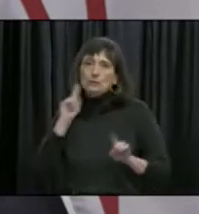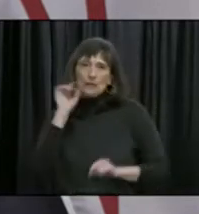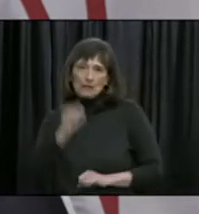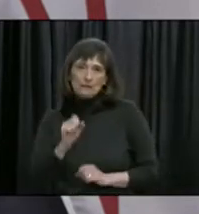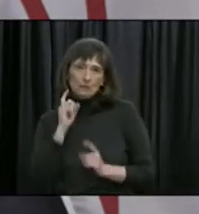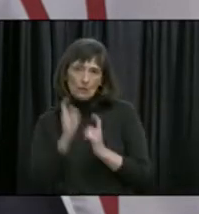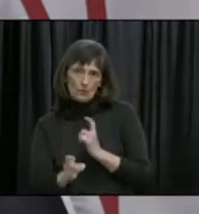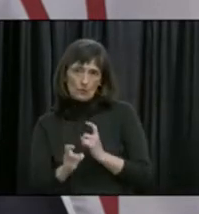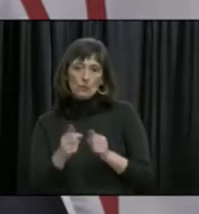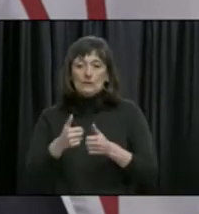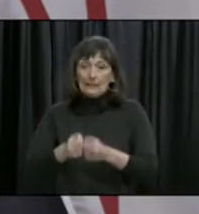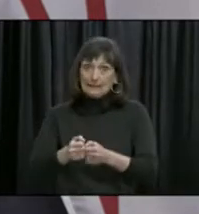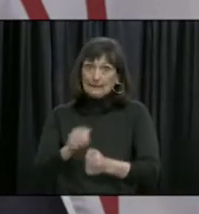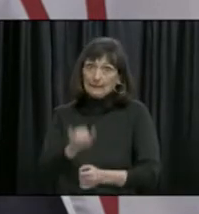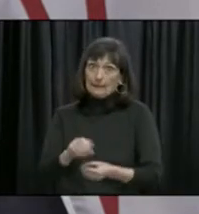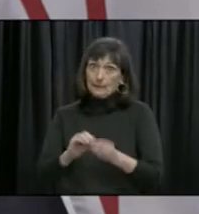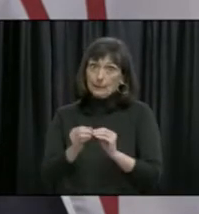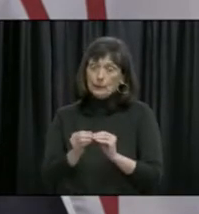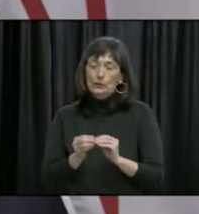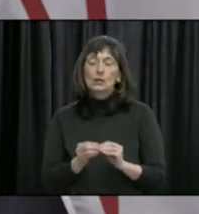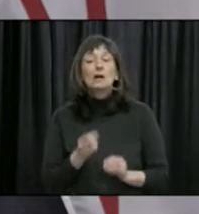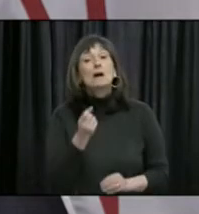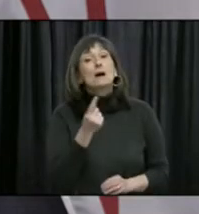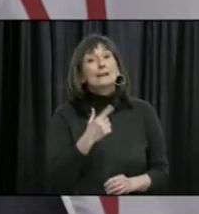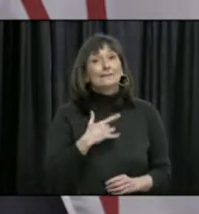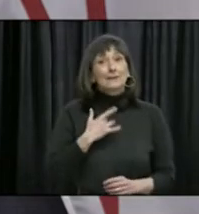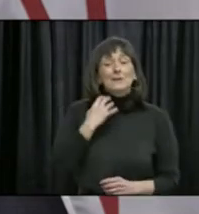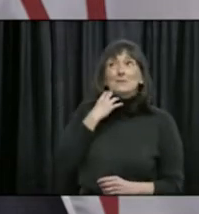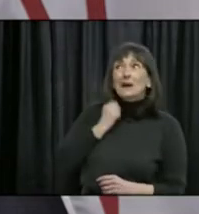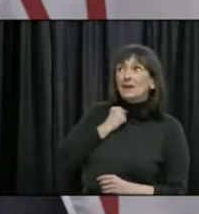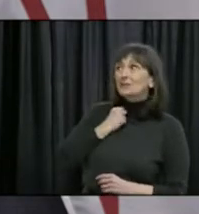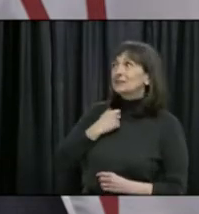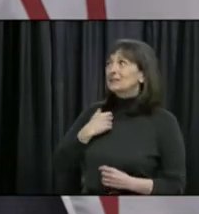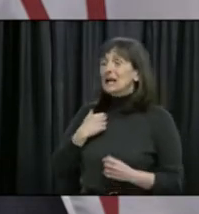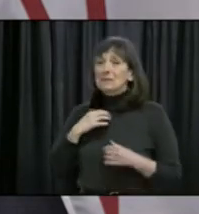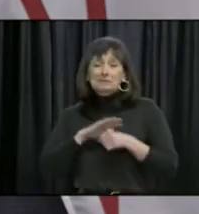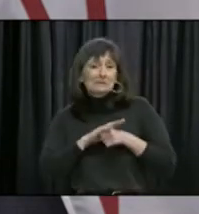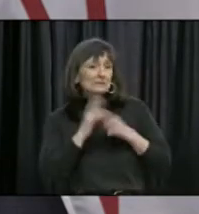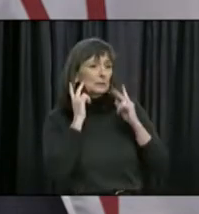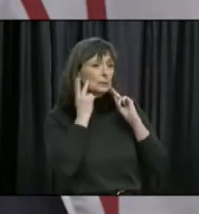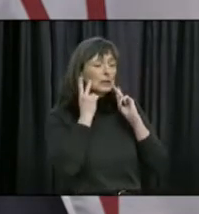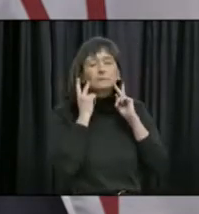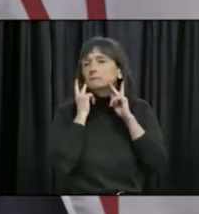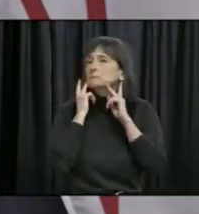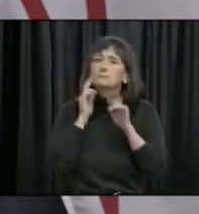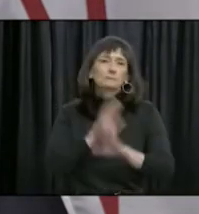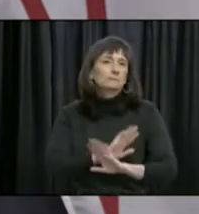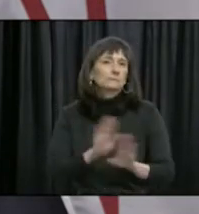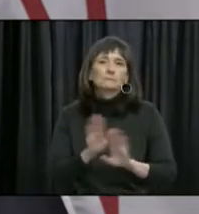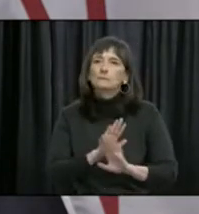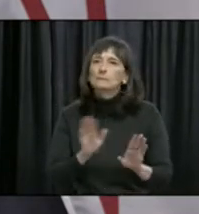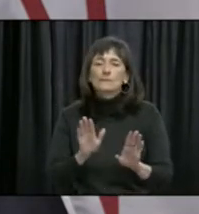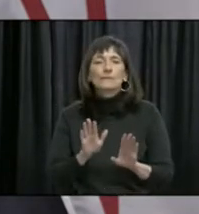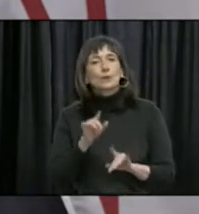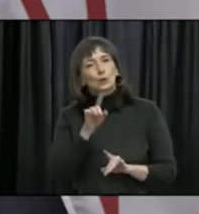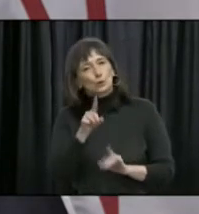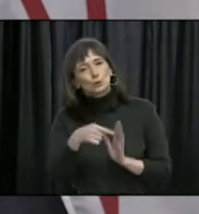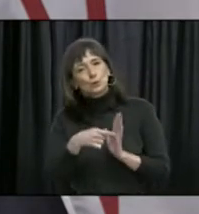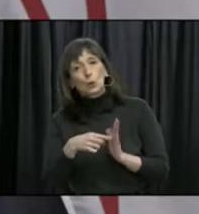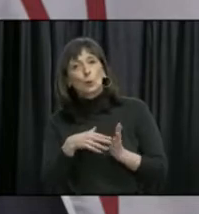Please know there is no shame in feeling anxious or worried, and reaching out for help is not a sign of weakness, but of strength and hope.